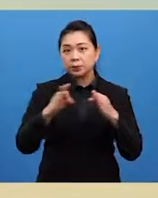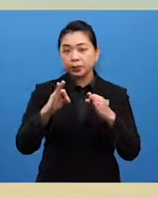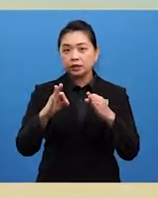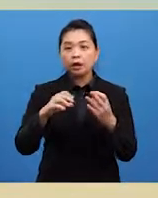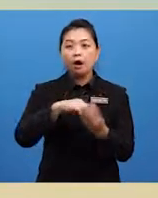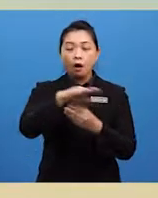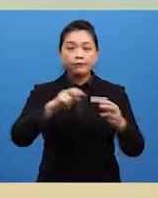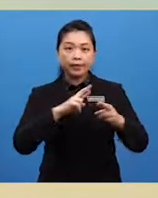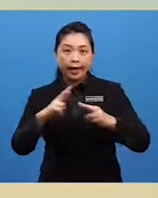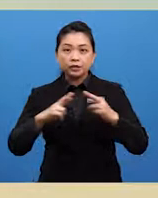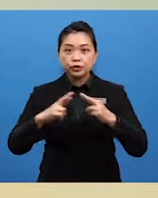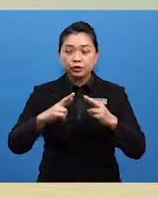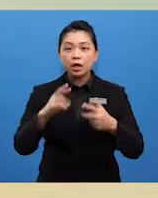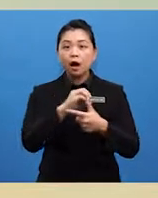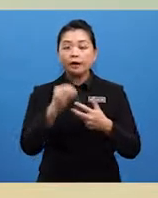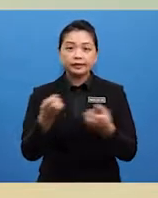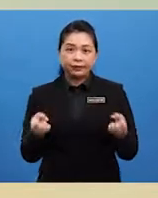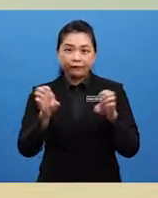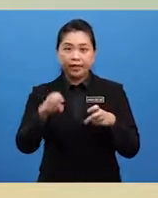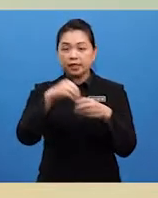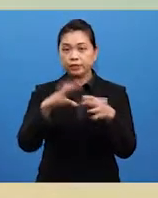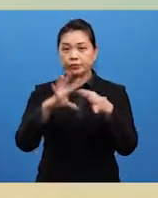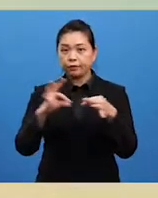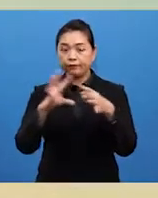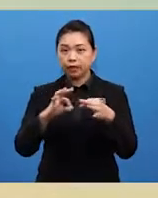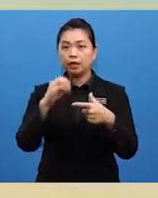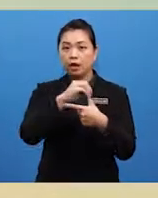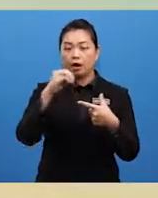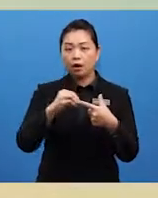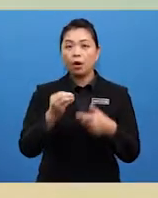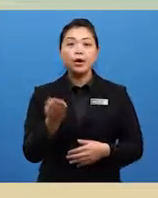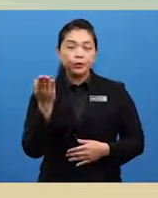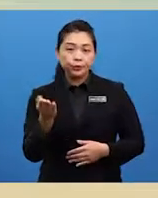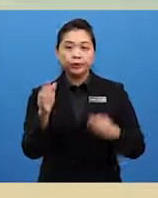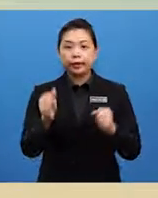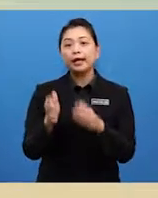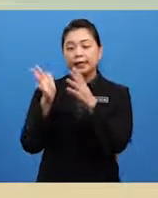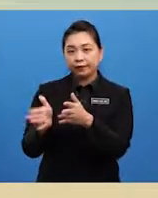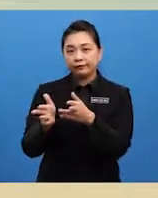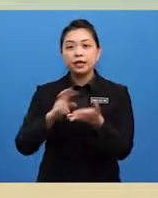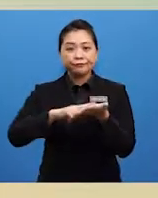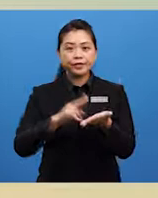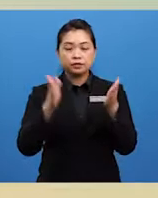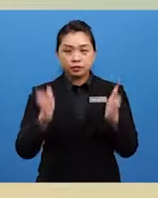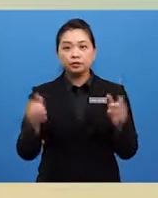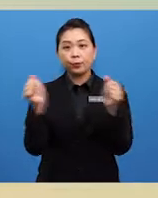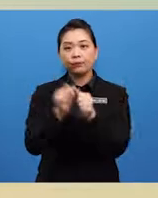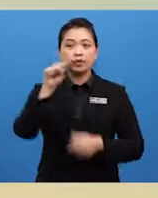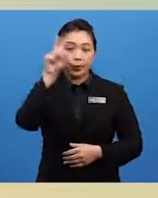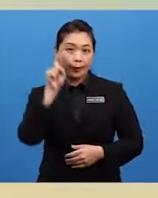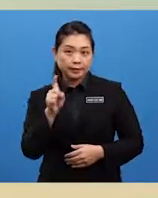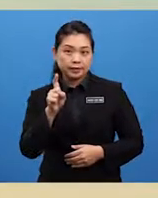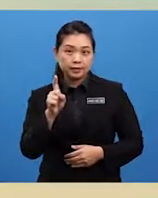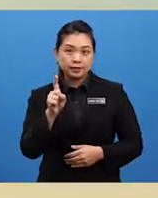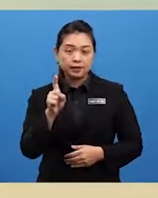action or events in a story, or you can leave the readers with a question or